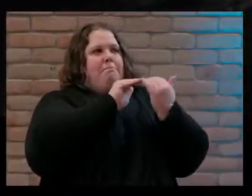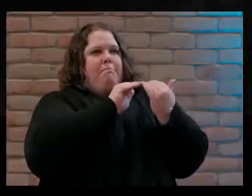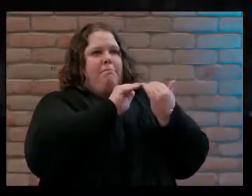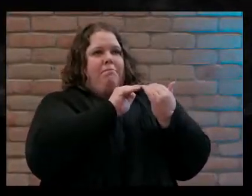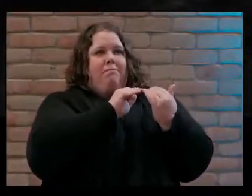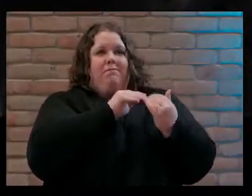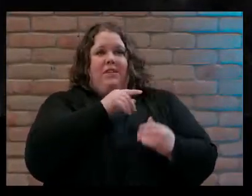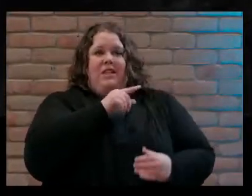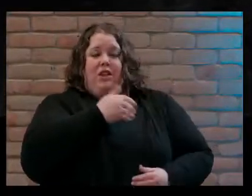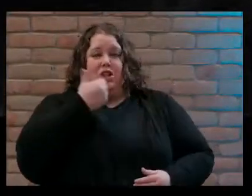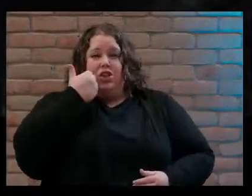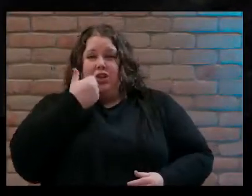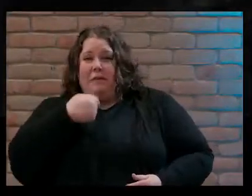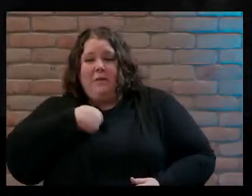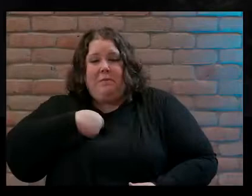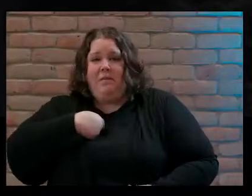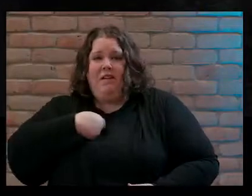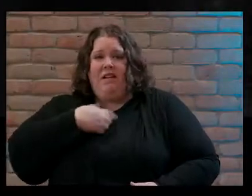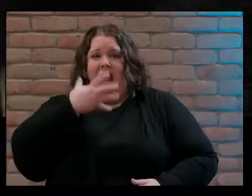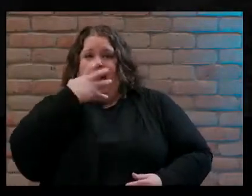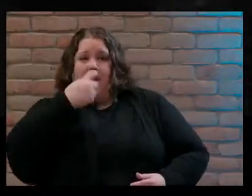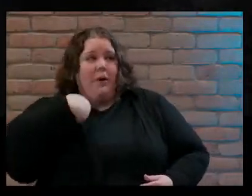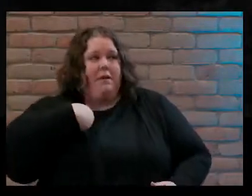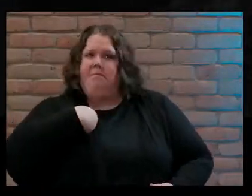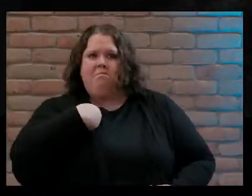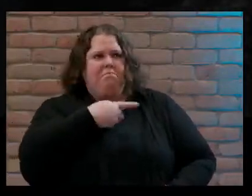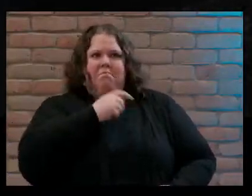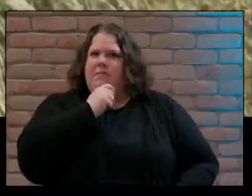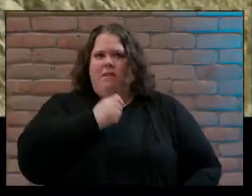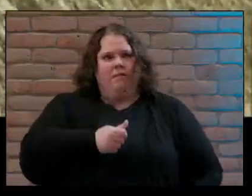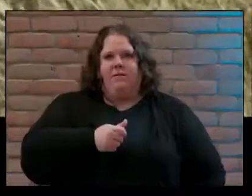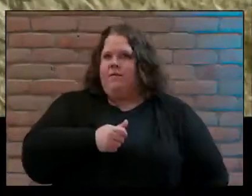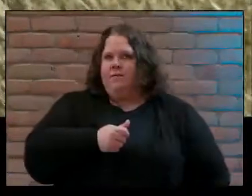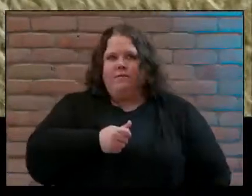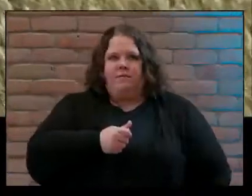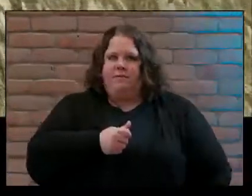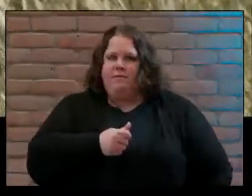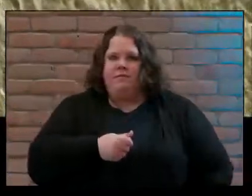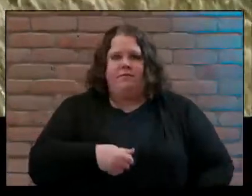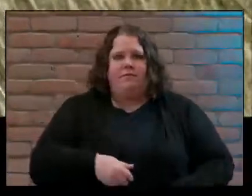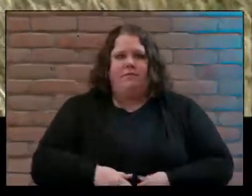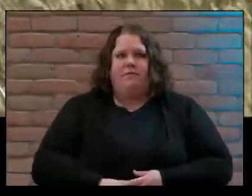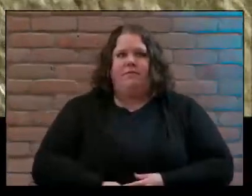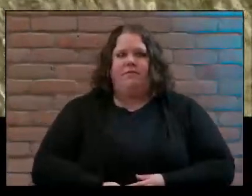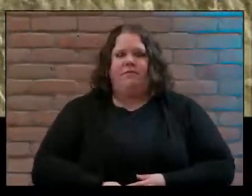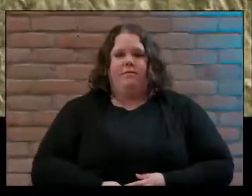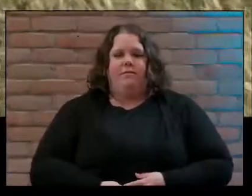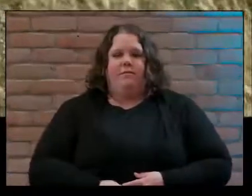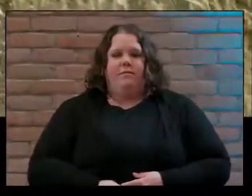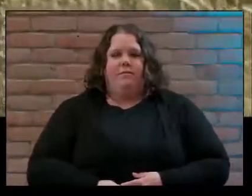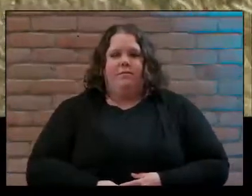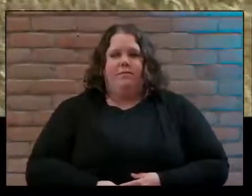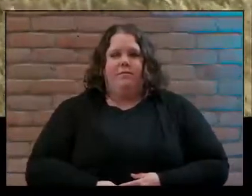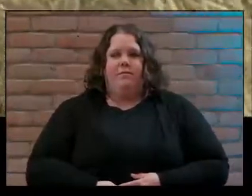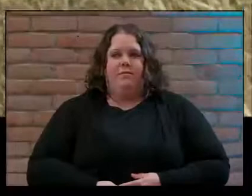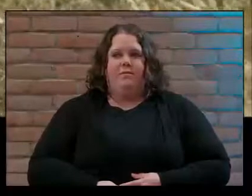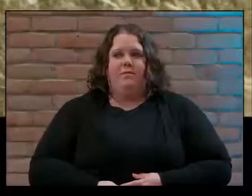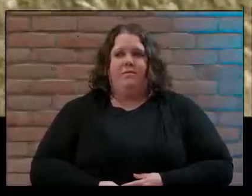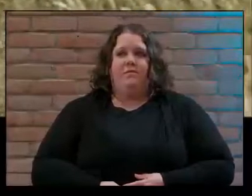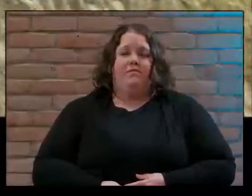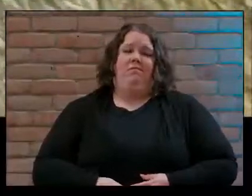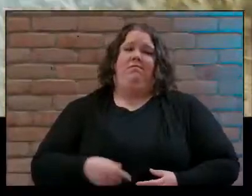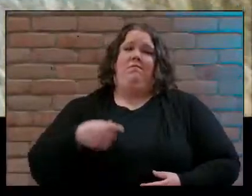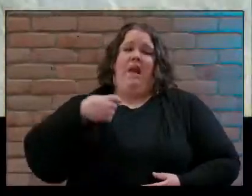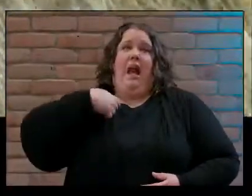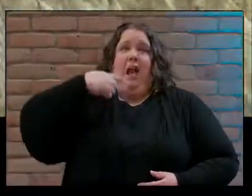ashamed of me he wasn't angry in my life I thought I'd experienced